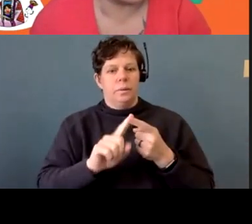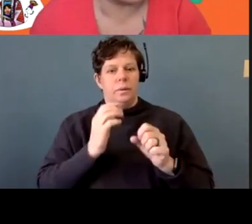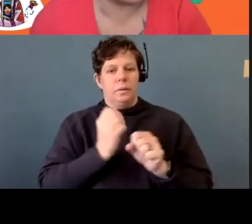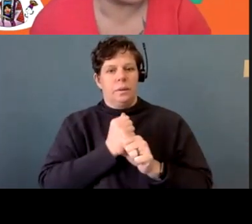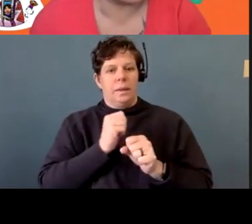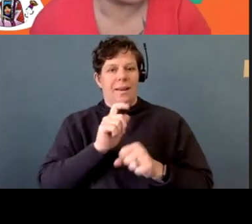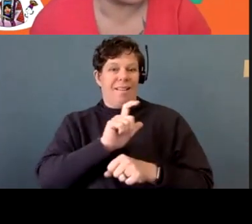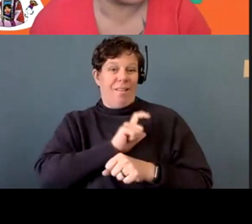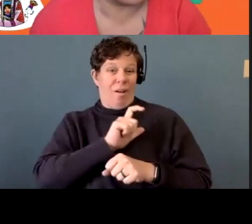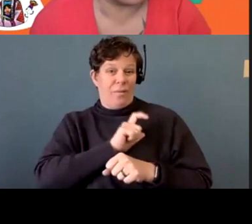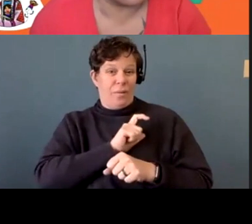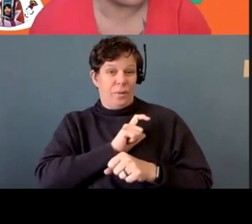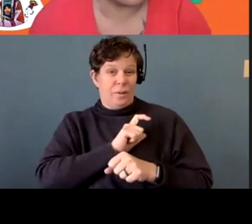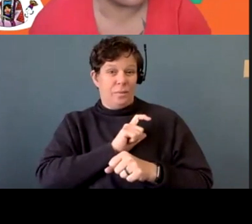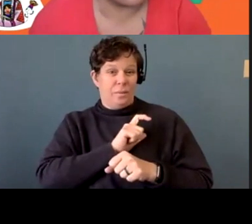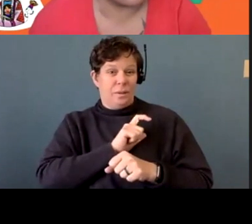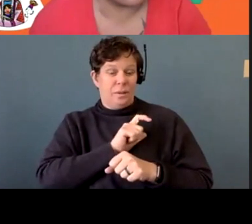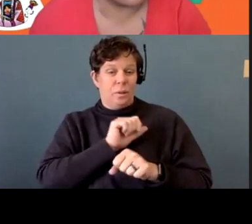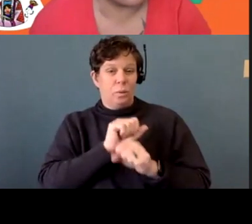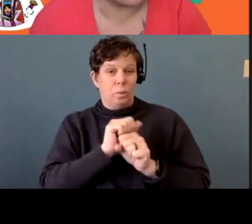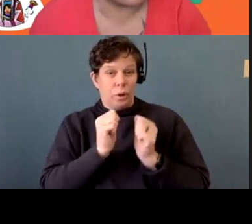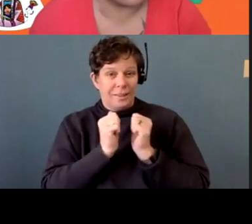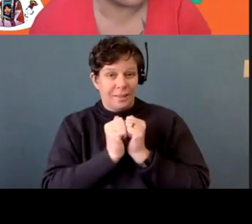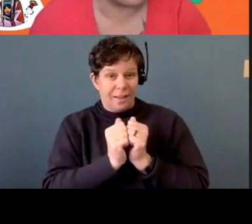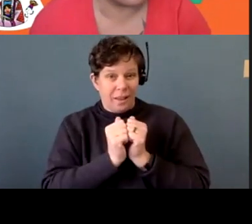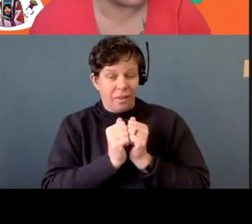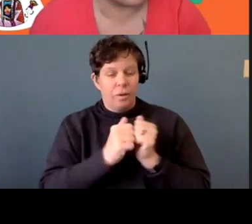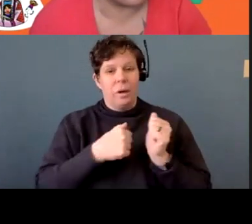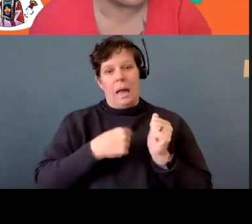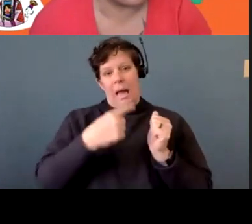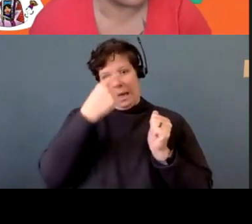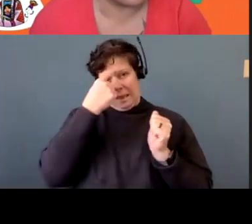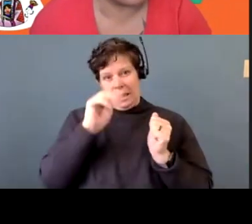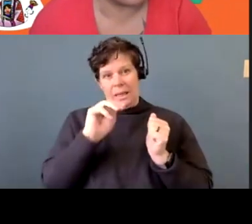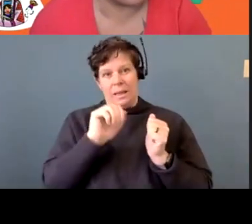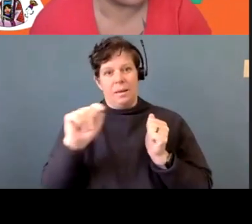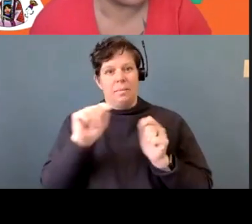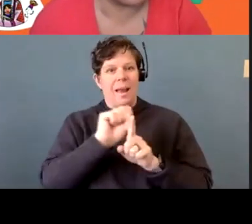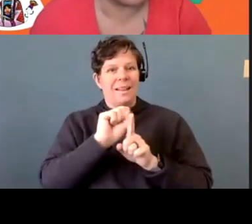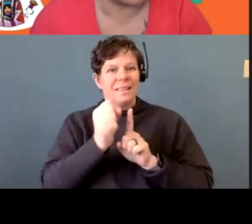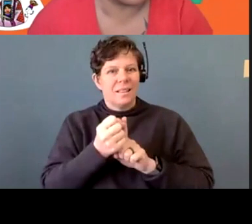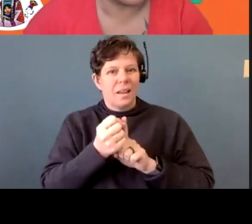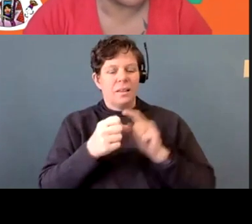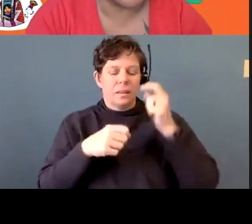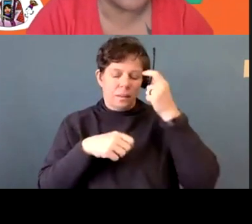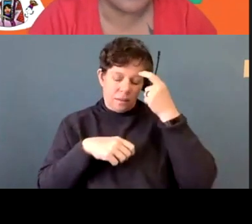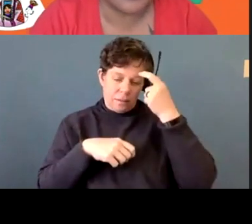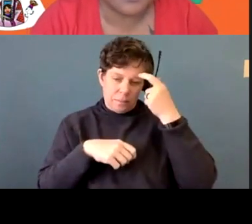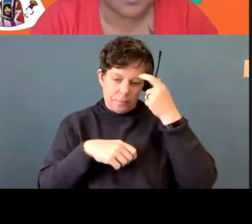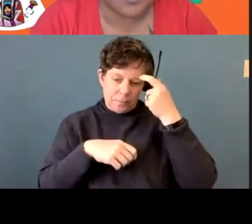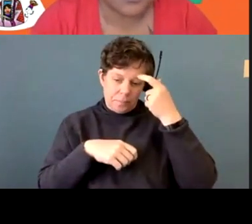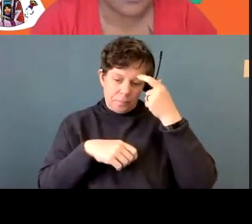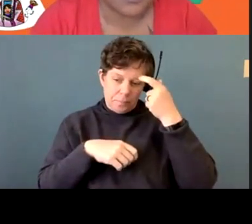enforcement to work together. Um, I think in Matt's case, it's, um, it